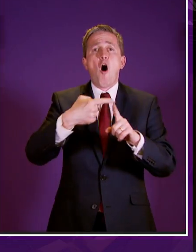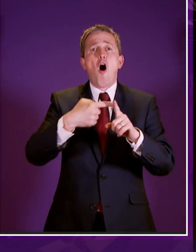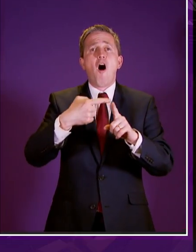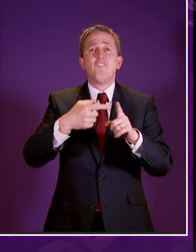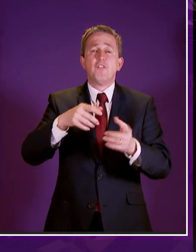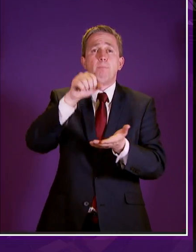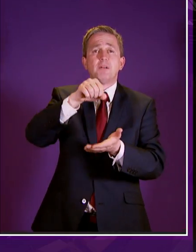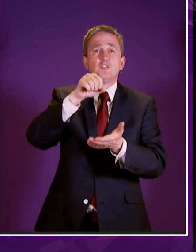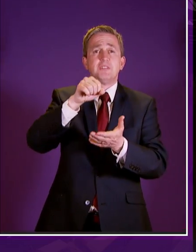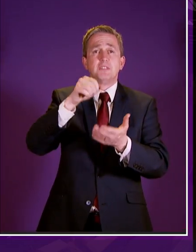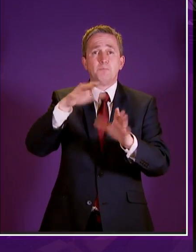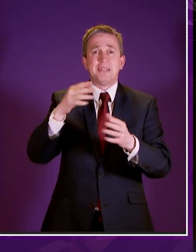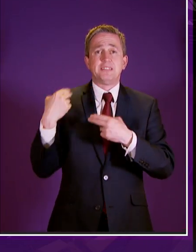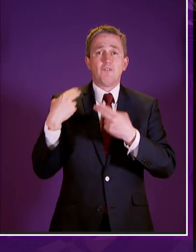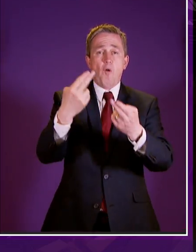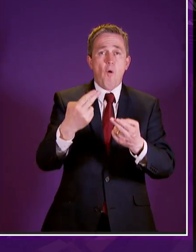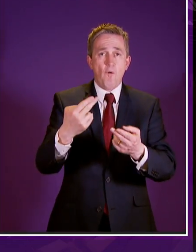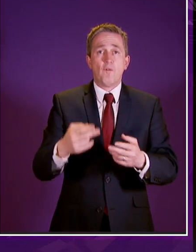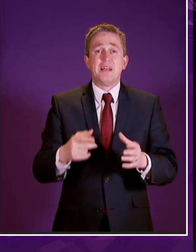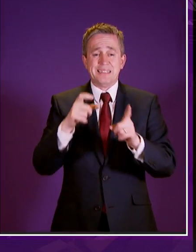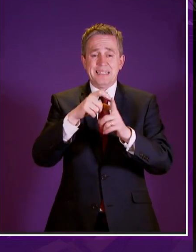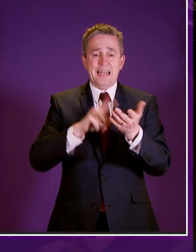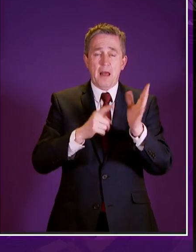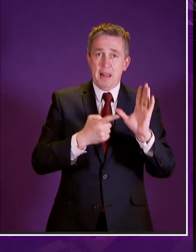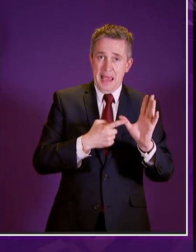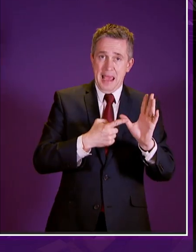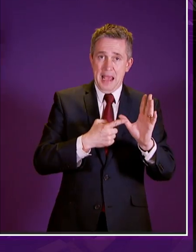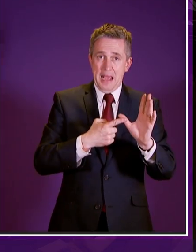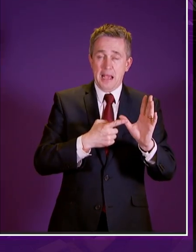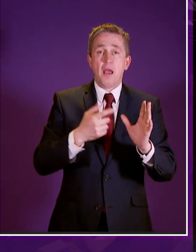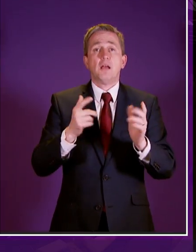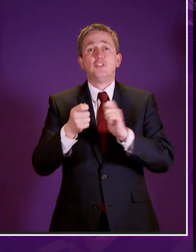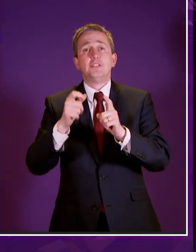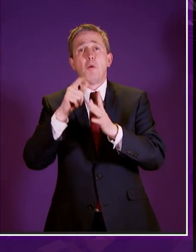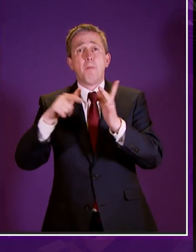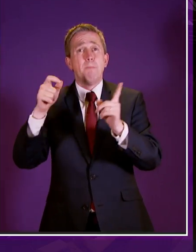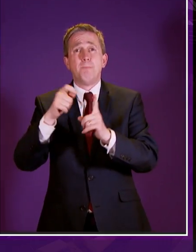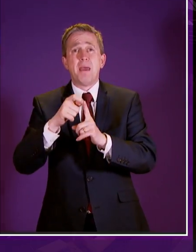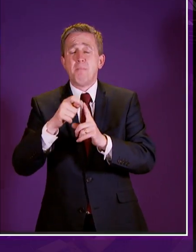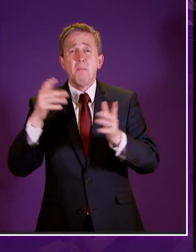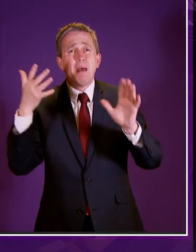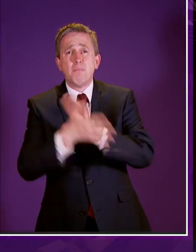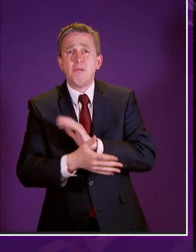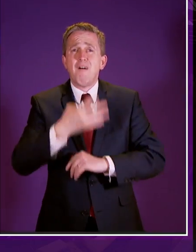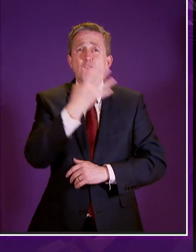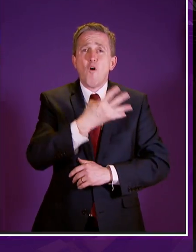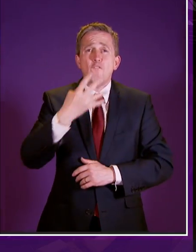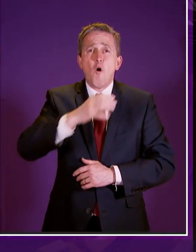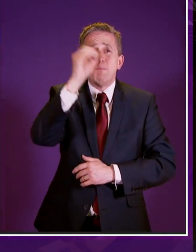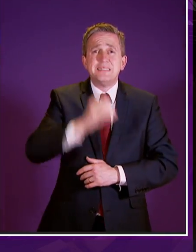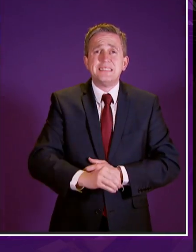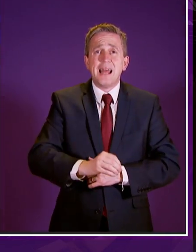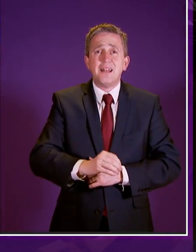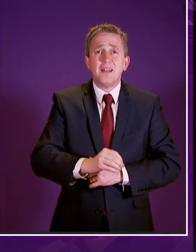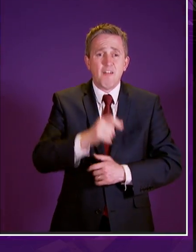being devolved the abolition of dla and the introduction of pip have been singularly disastrous 44 of dla